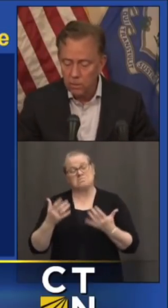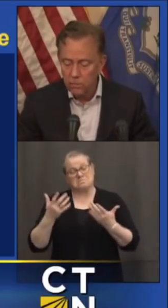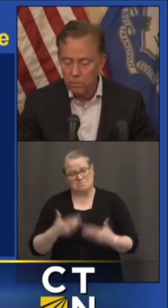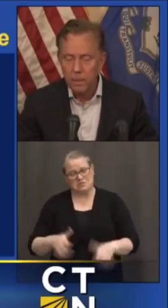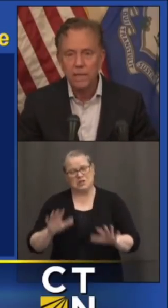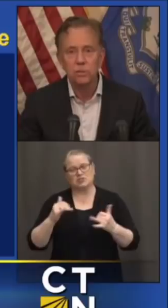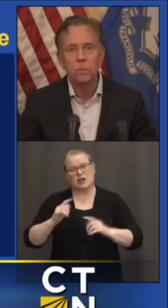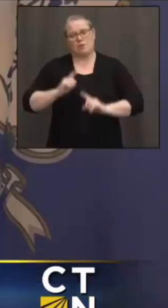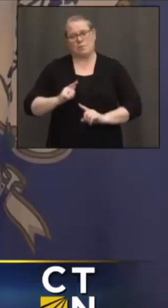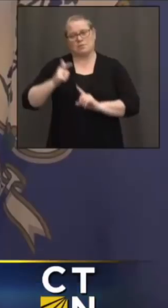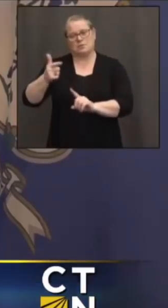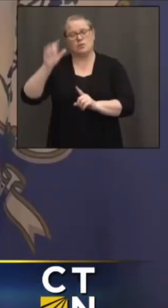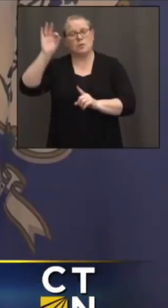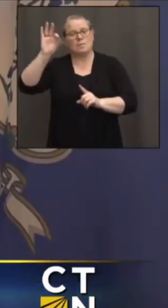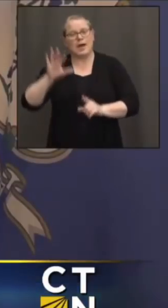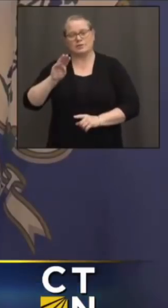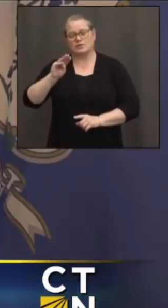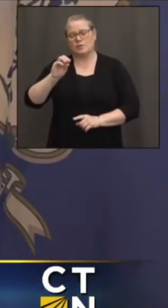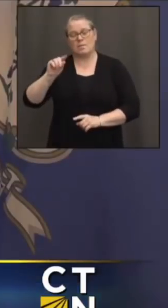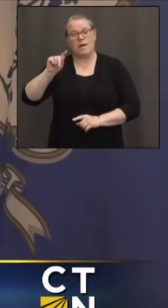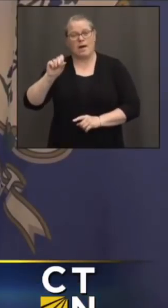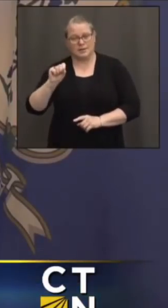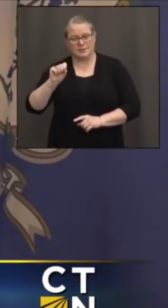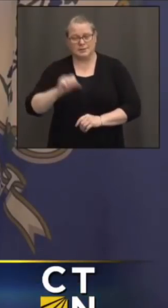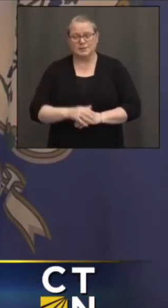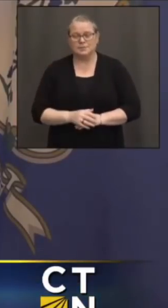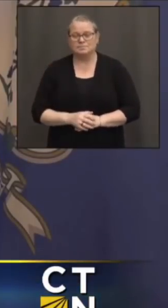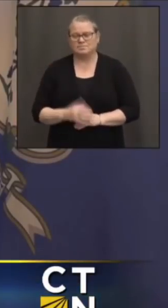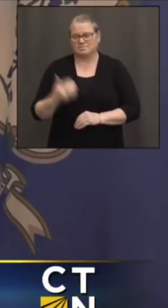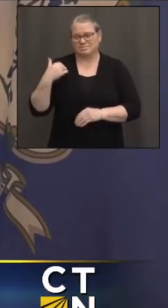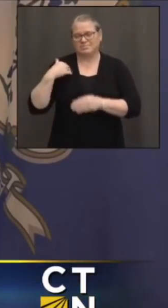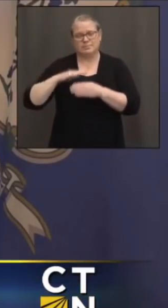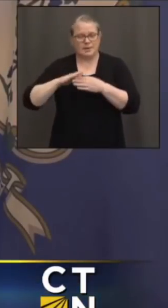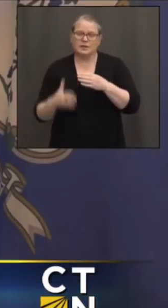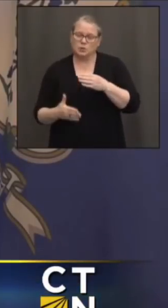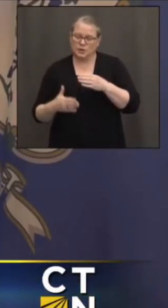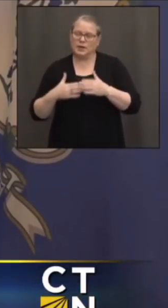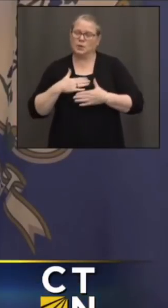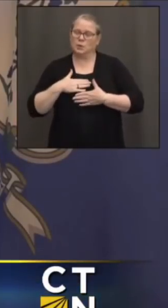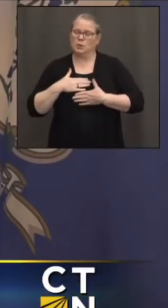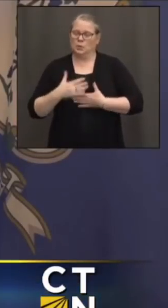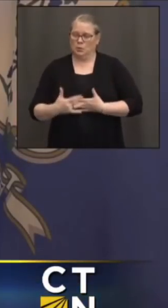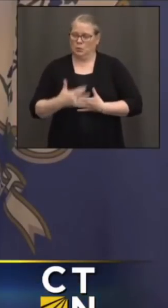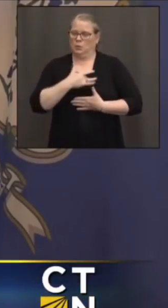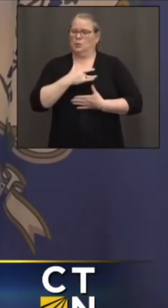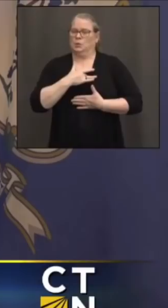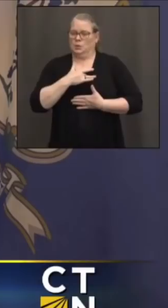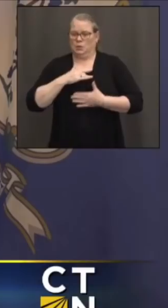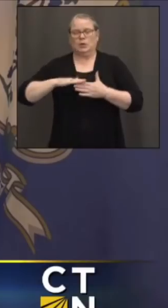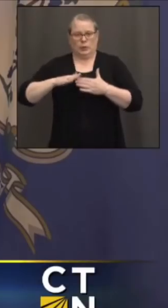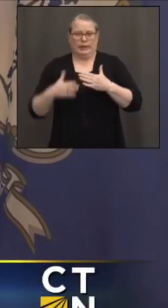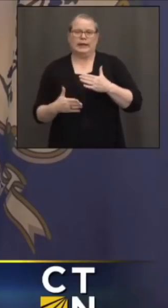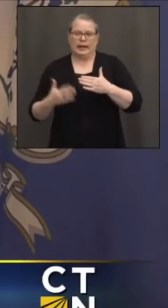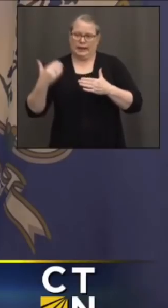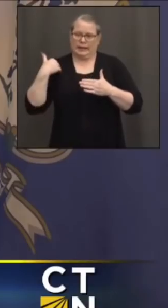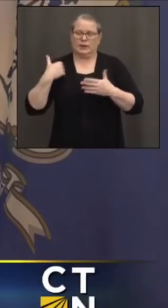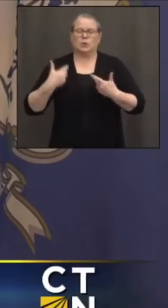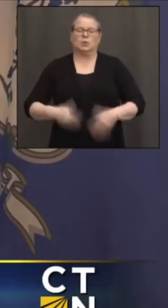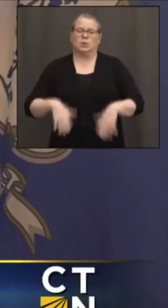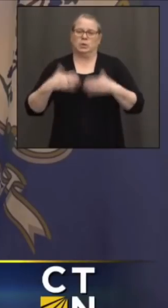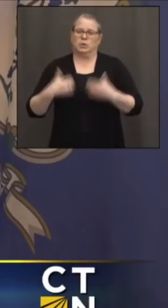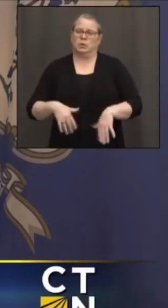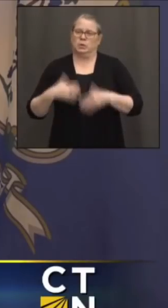baton over to Pastor Motz. It was a tough weekend, a really tough weekend, a weekend with two